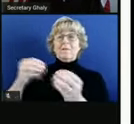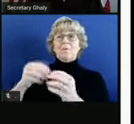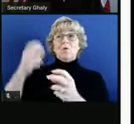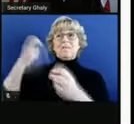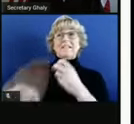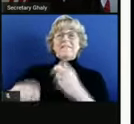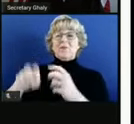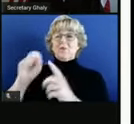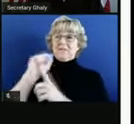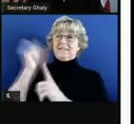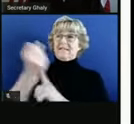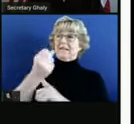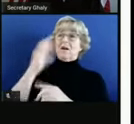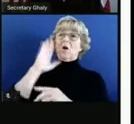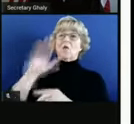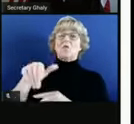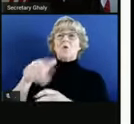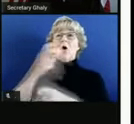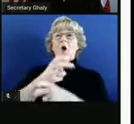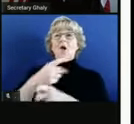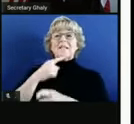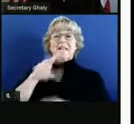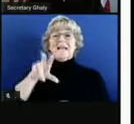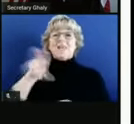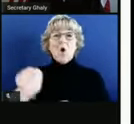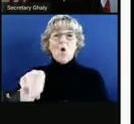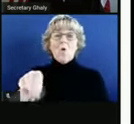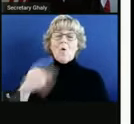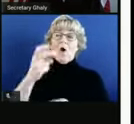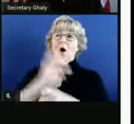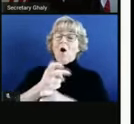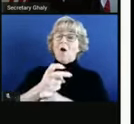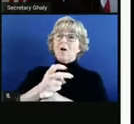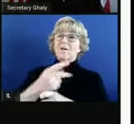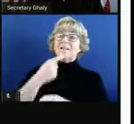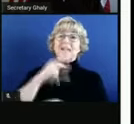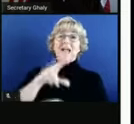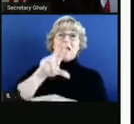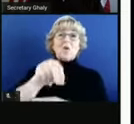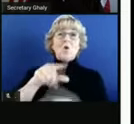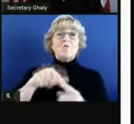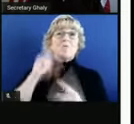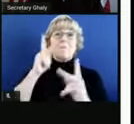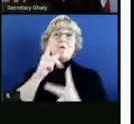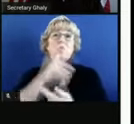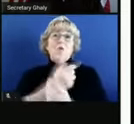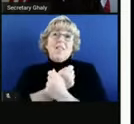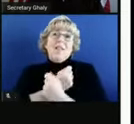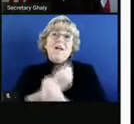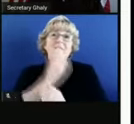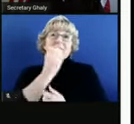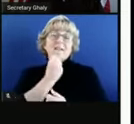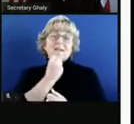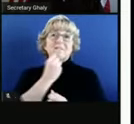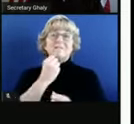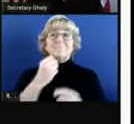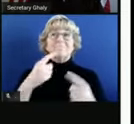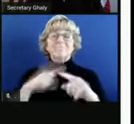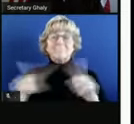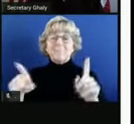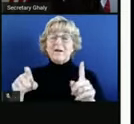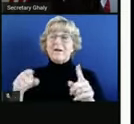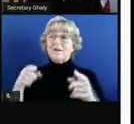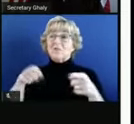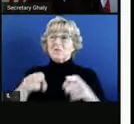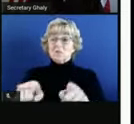We know it's not easy to say no, and it's not easy to say no to loved ones. But as we kind of dig deeper into the